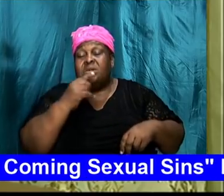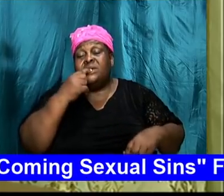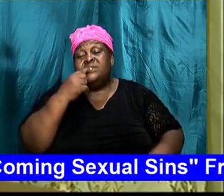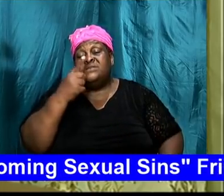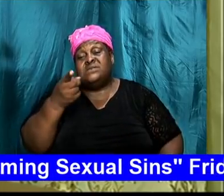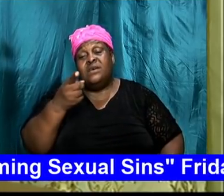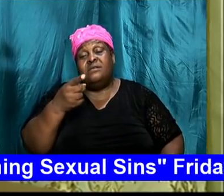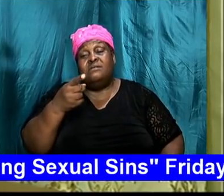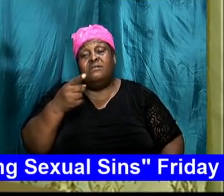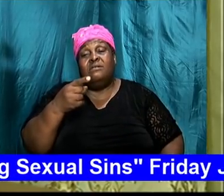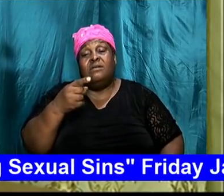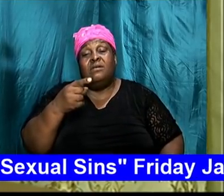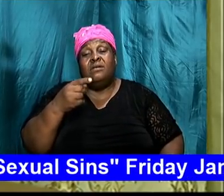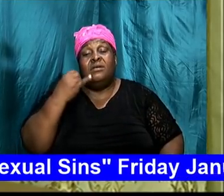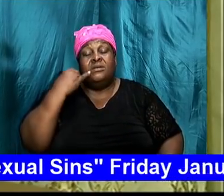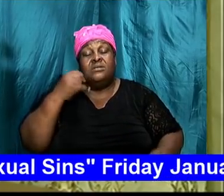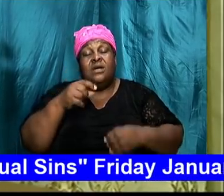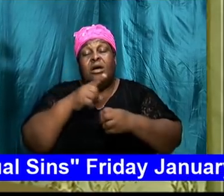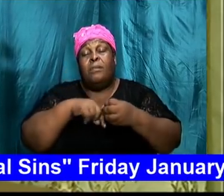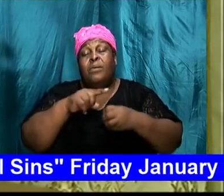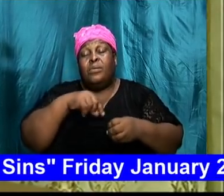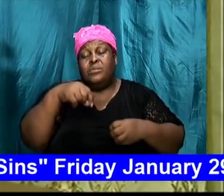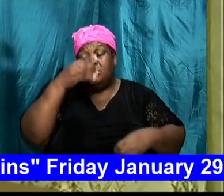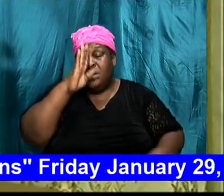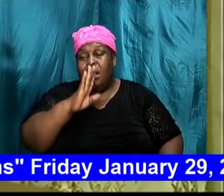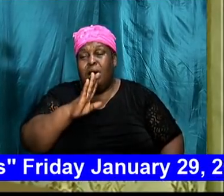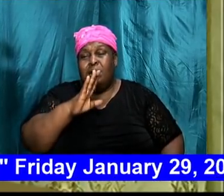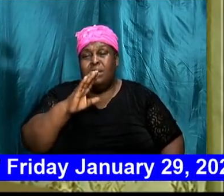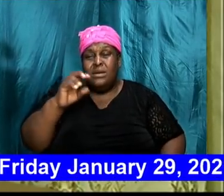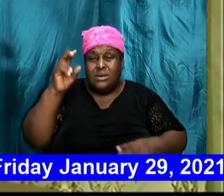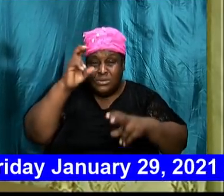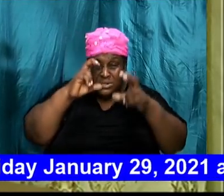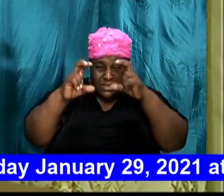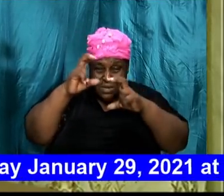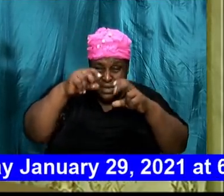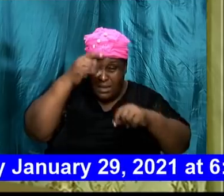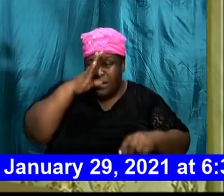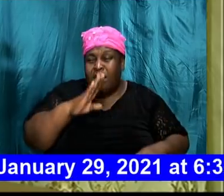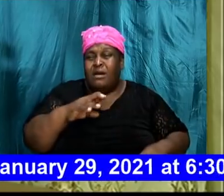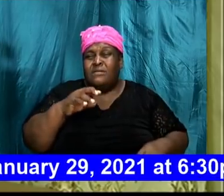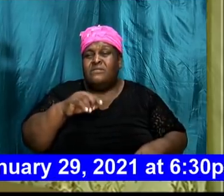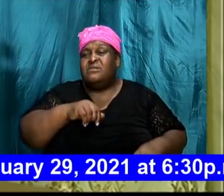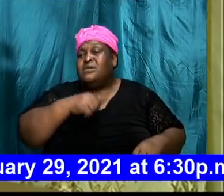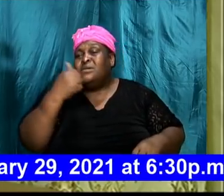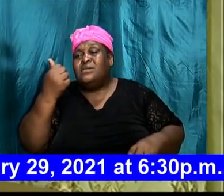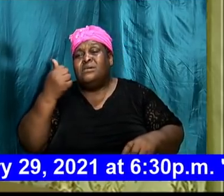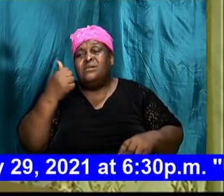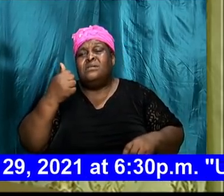it will be about you seeking the Lord for another aspect of his will